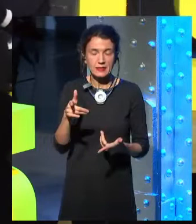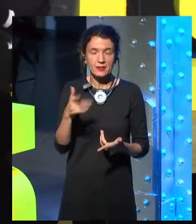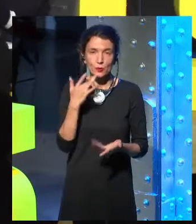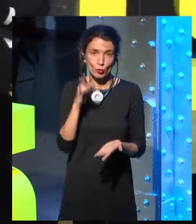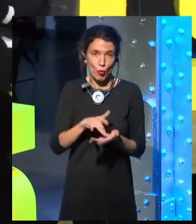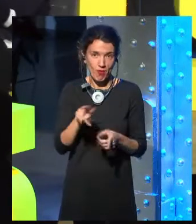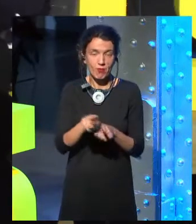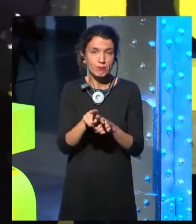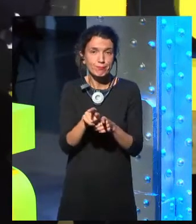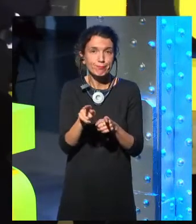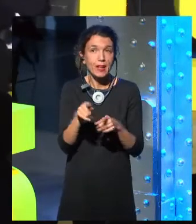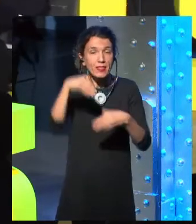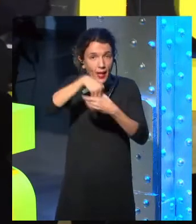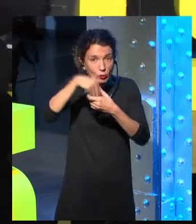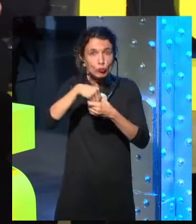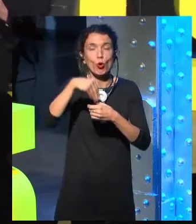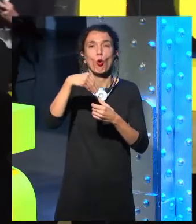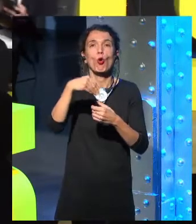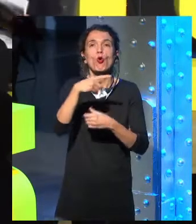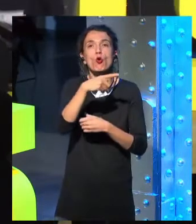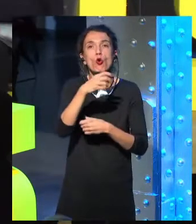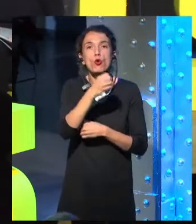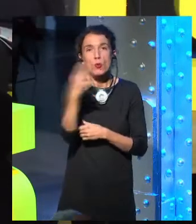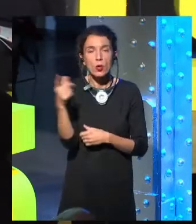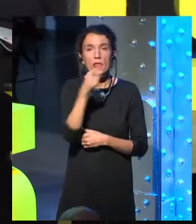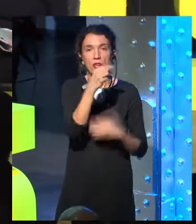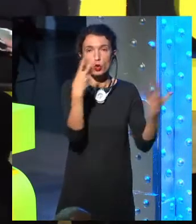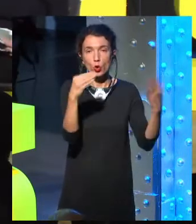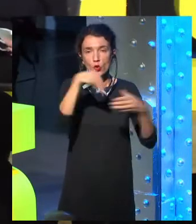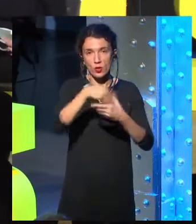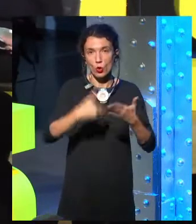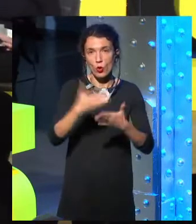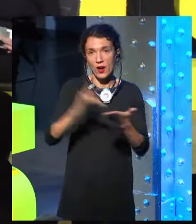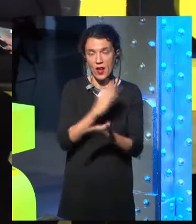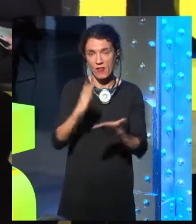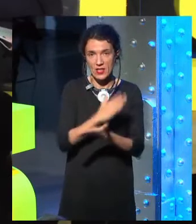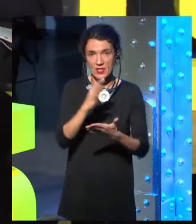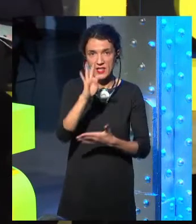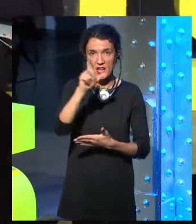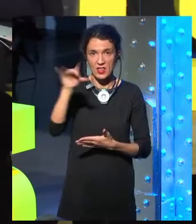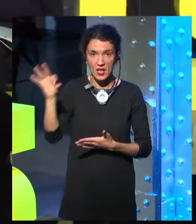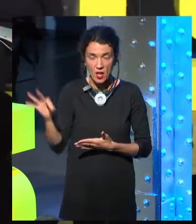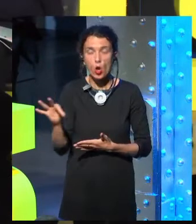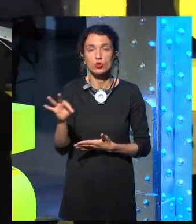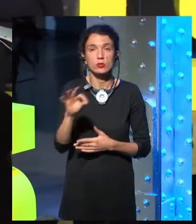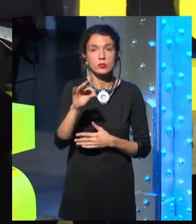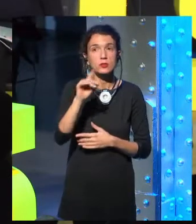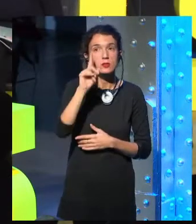Juan, us about the new things in the digital human that are the contents that are included in this